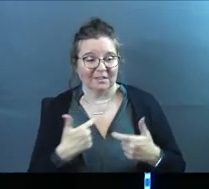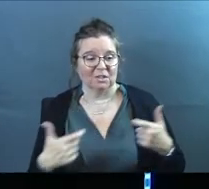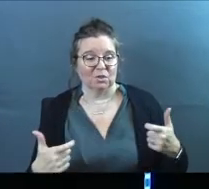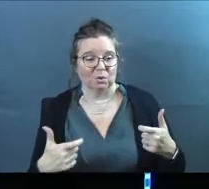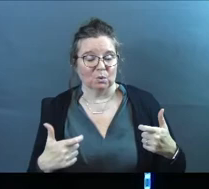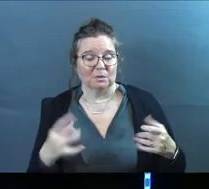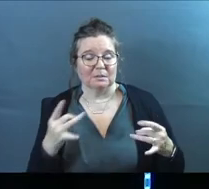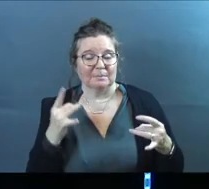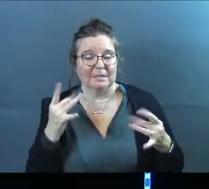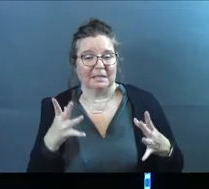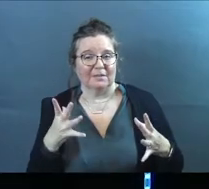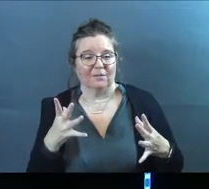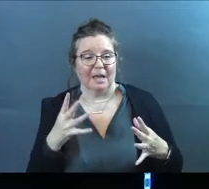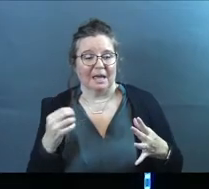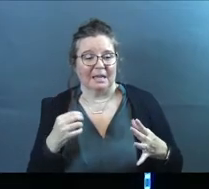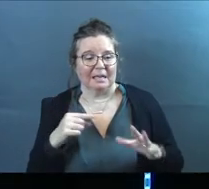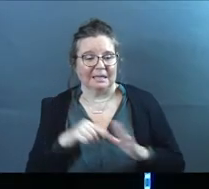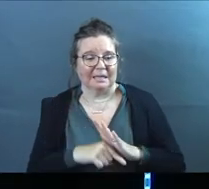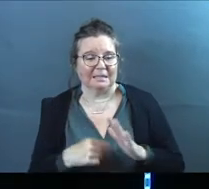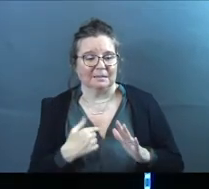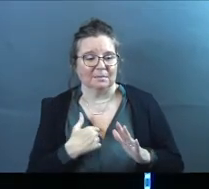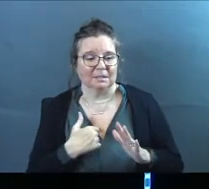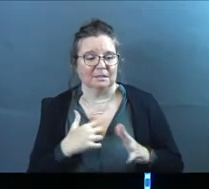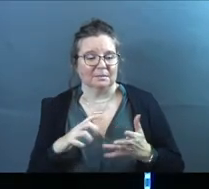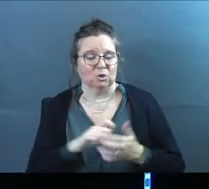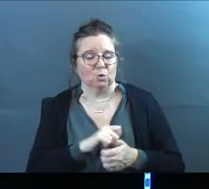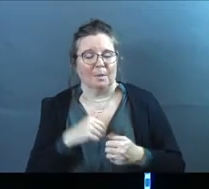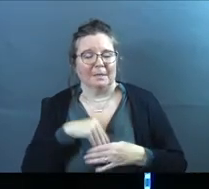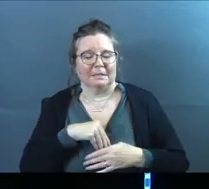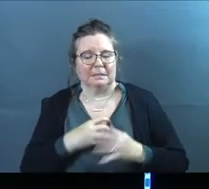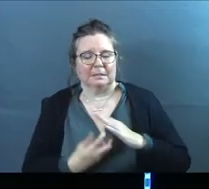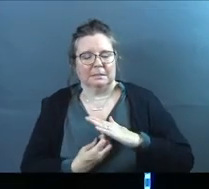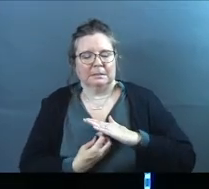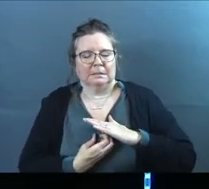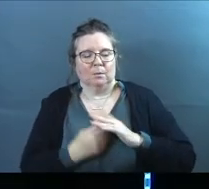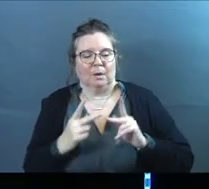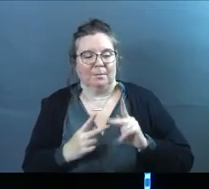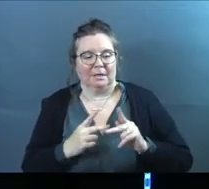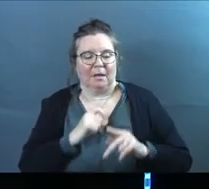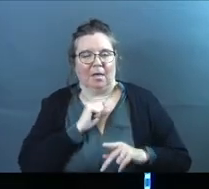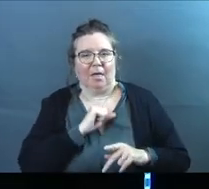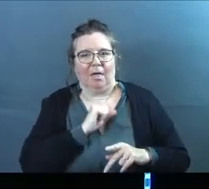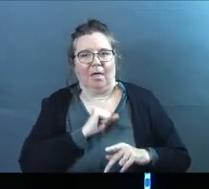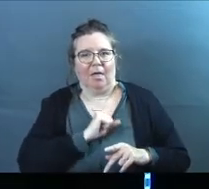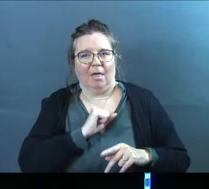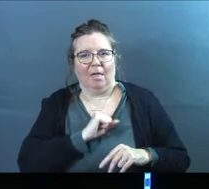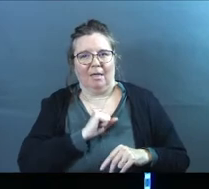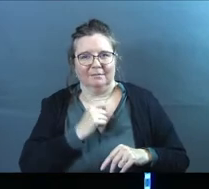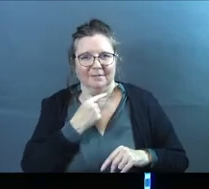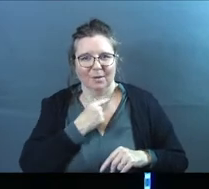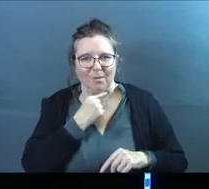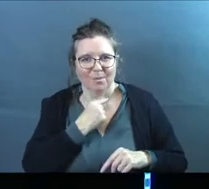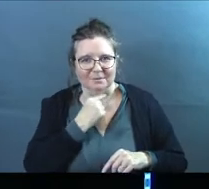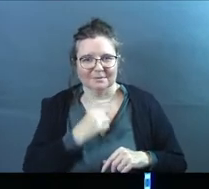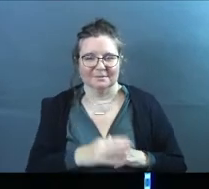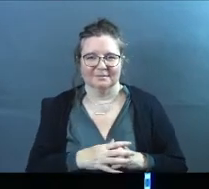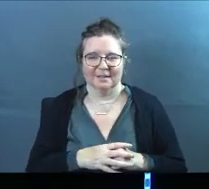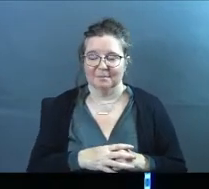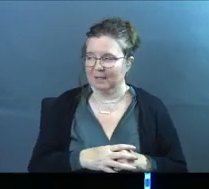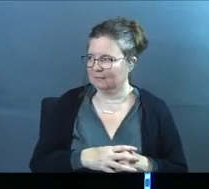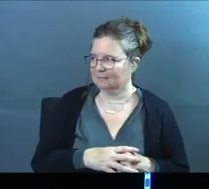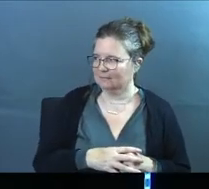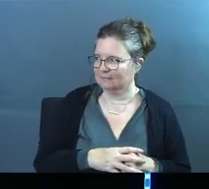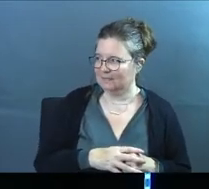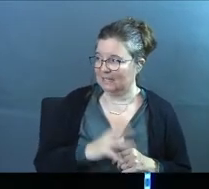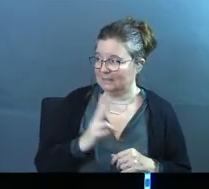huge pet peeve and it kills me, destroys me inside when people clear their throats. And I was like,